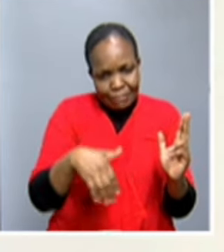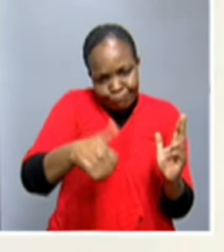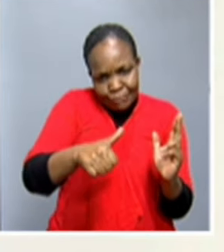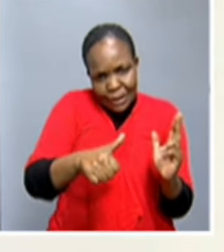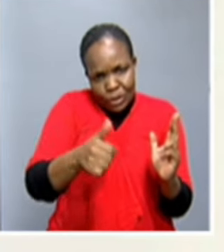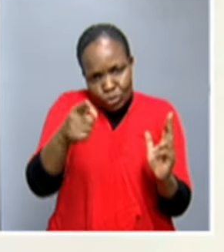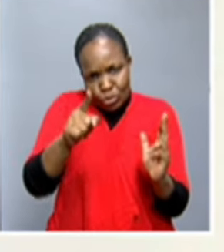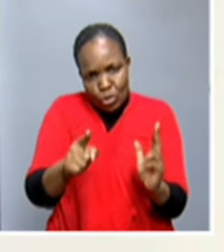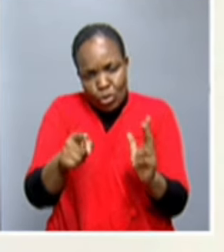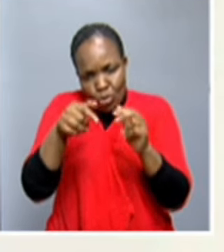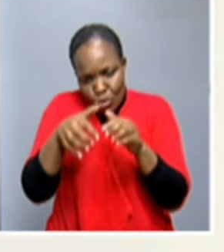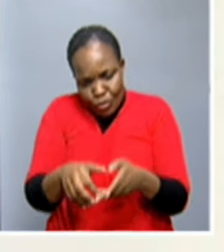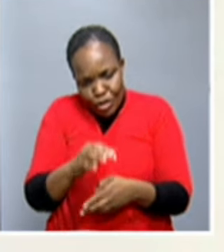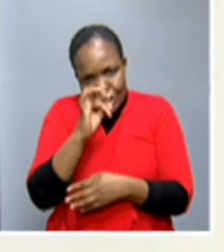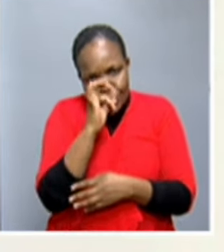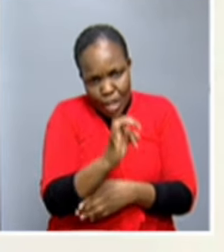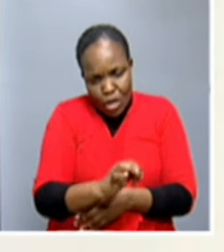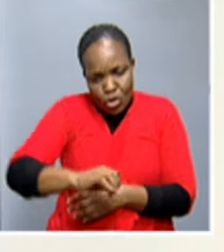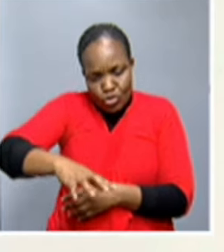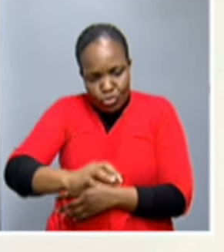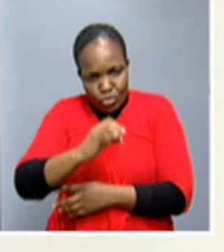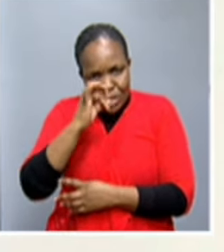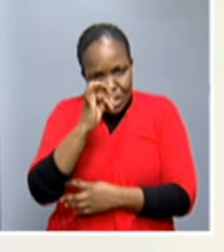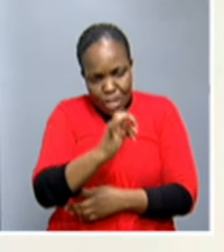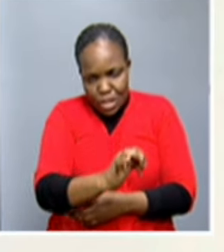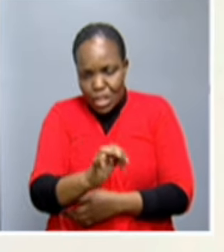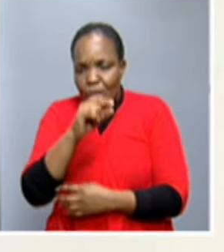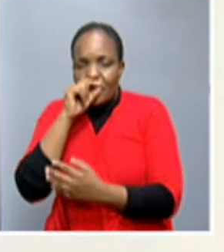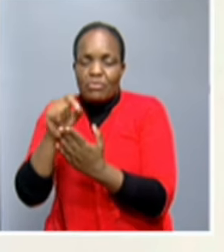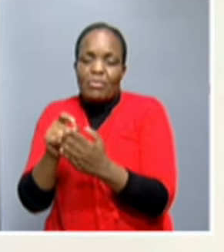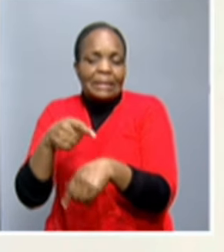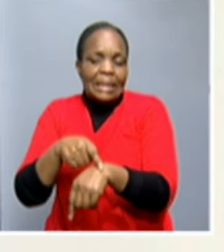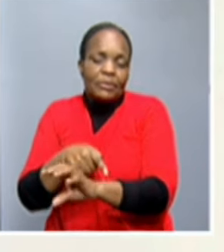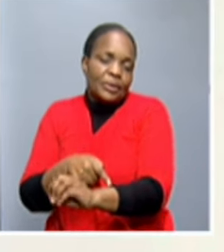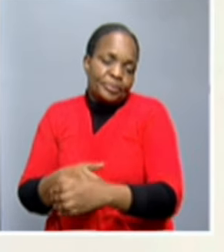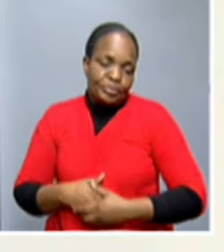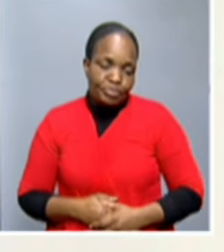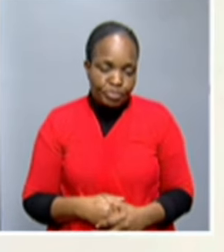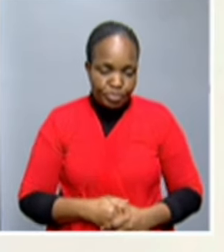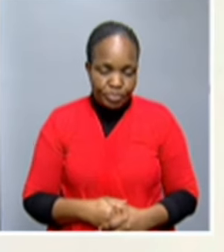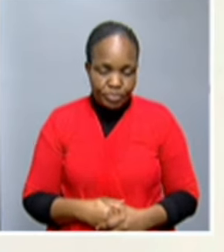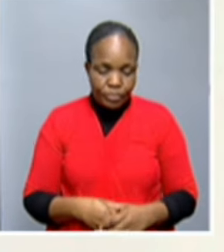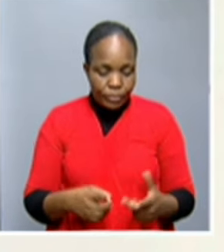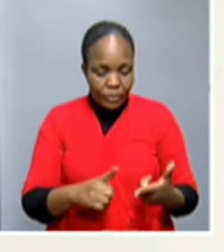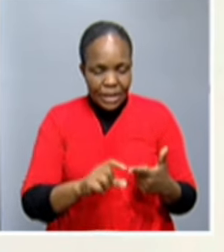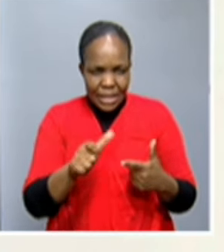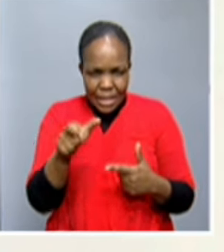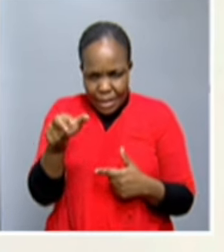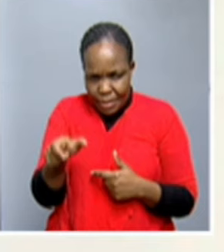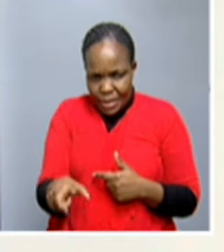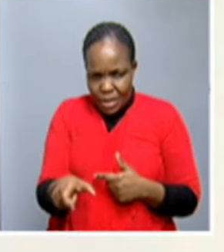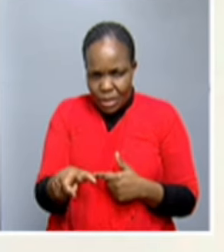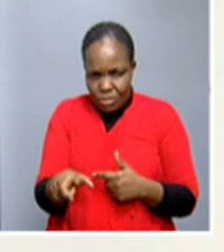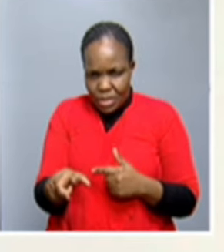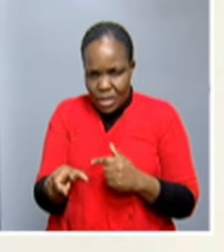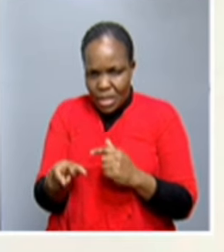and register at her constituency. And I also spoke to an elder